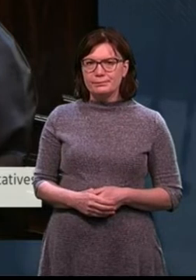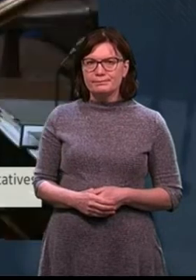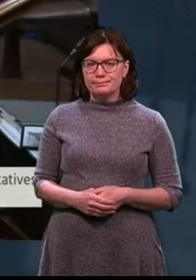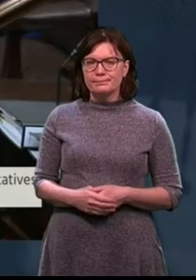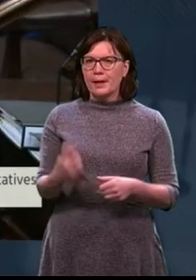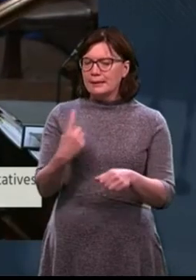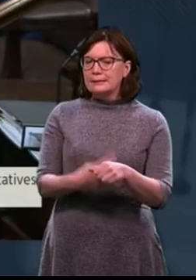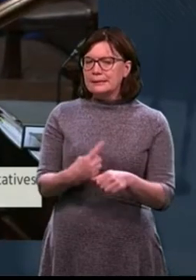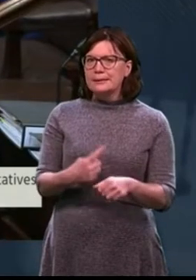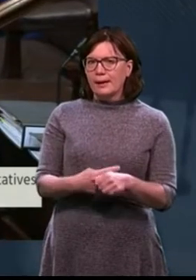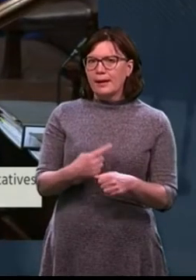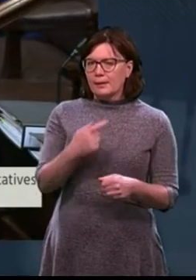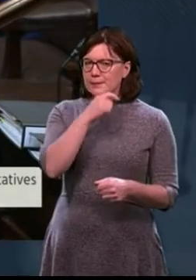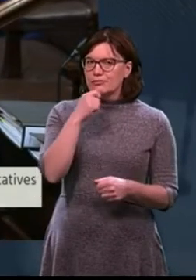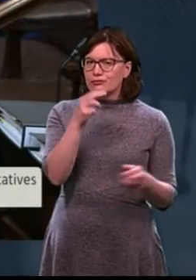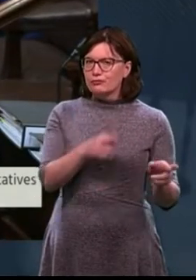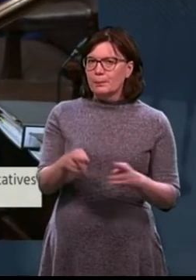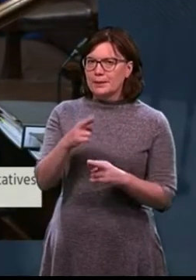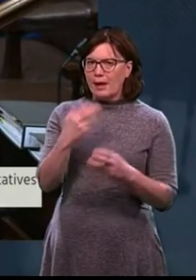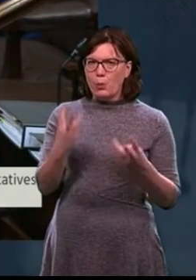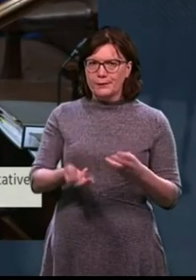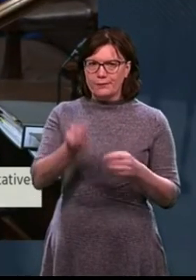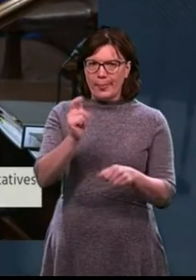in relation to the best way forward here.